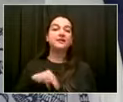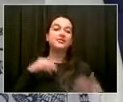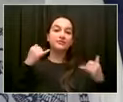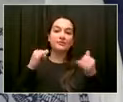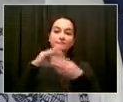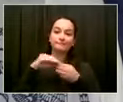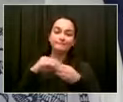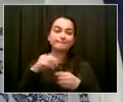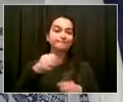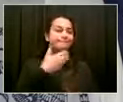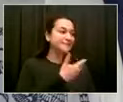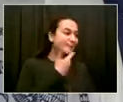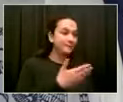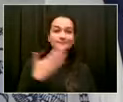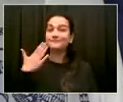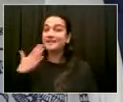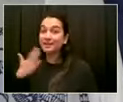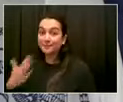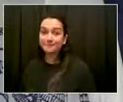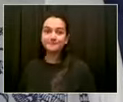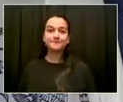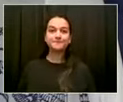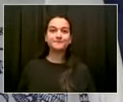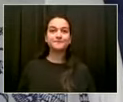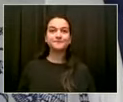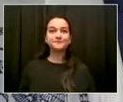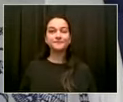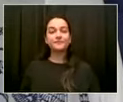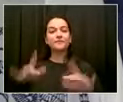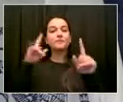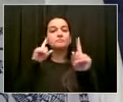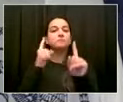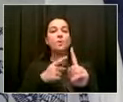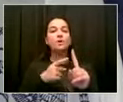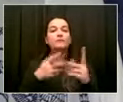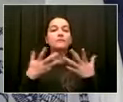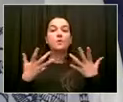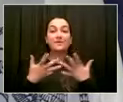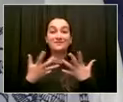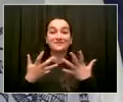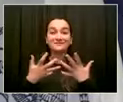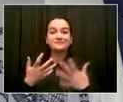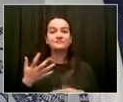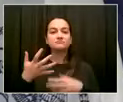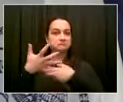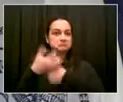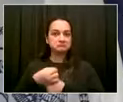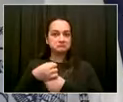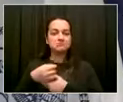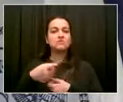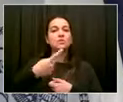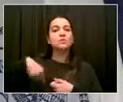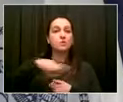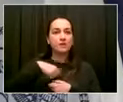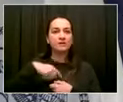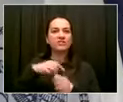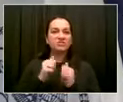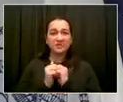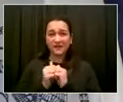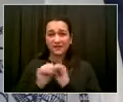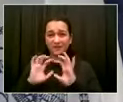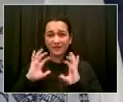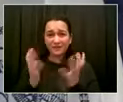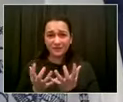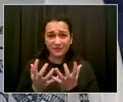We all together innovated open streets, innovated open restaurants. We now are putting the pieces in